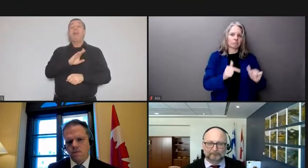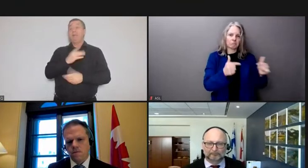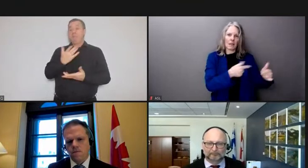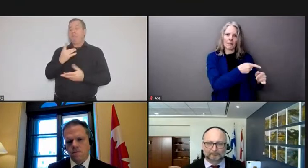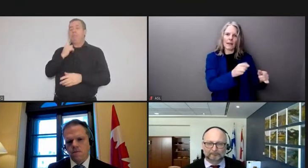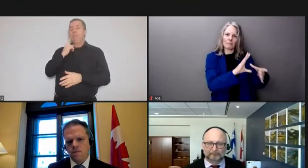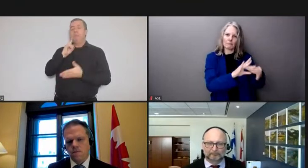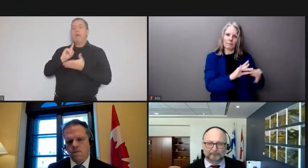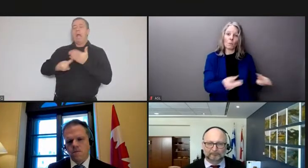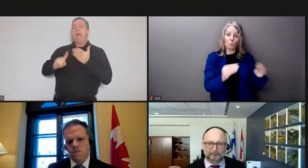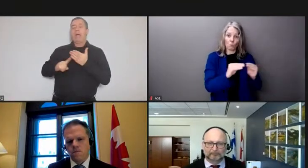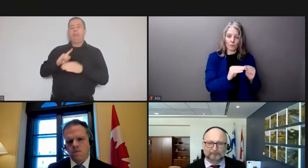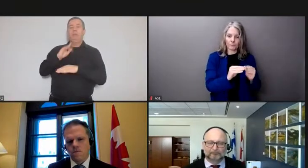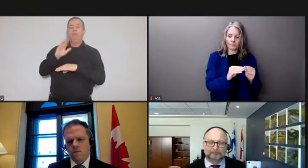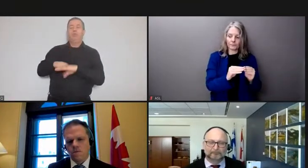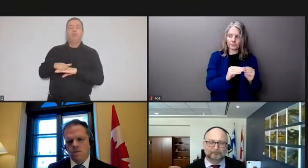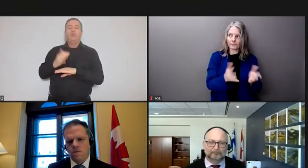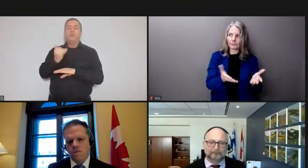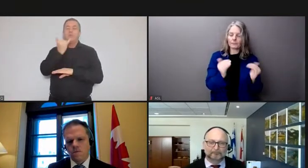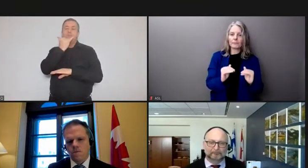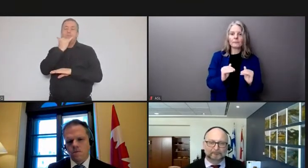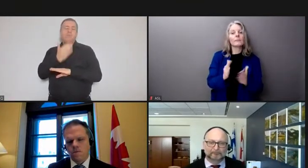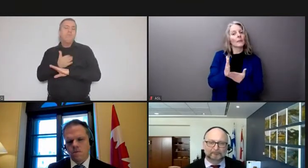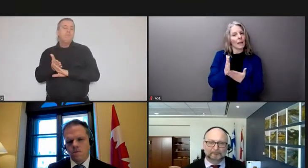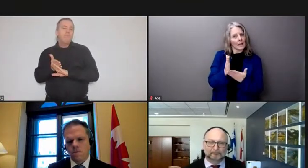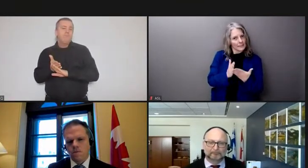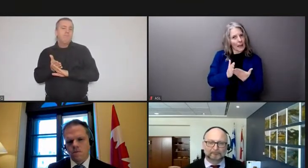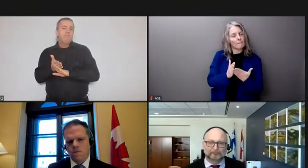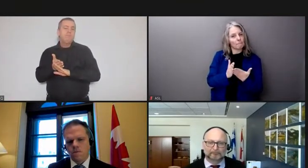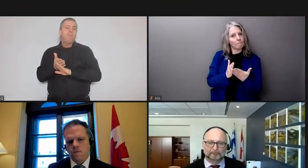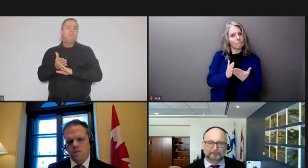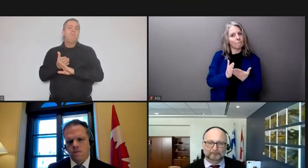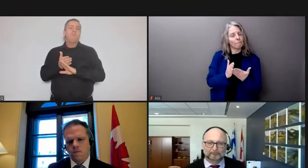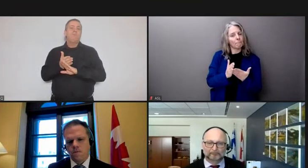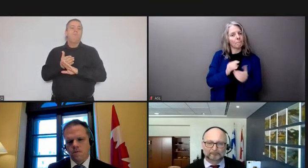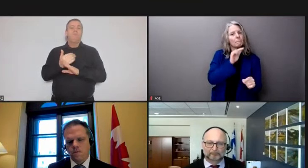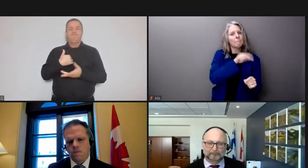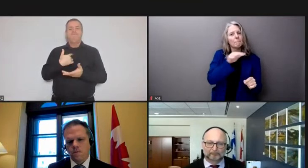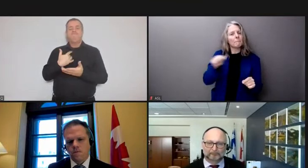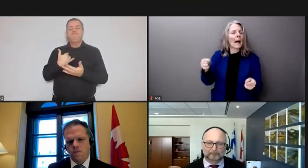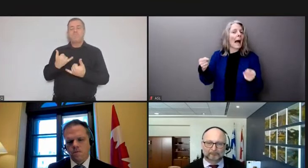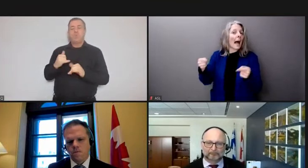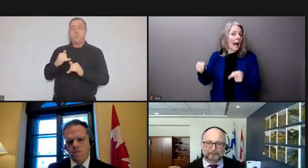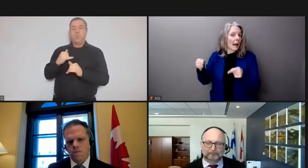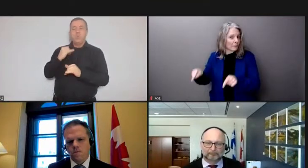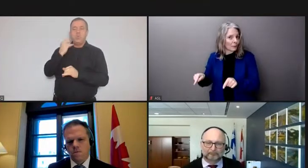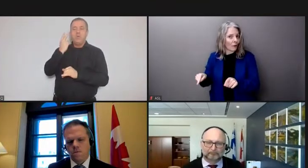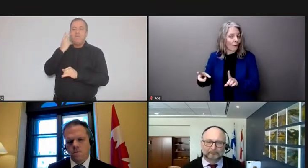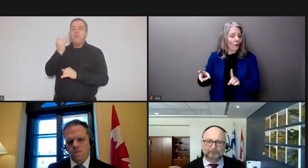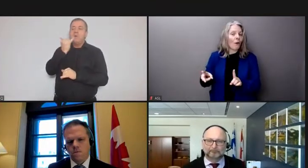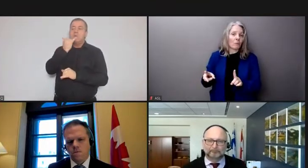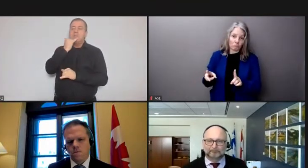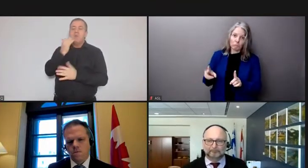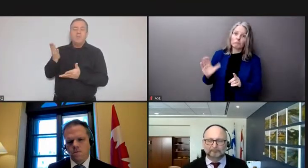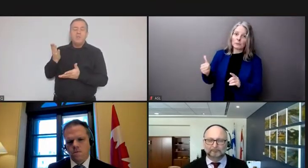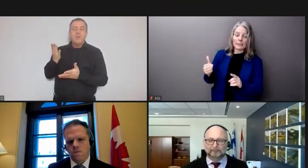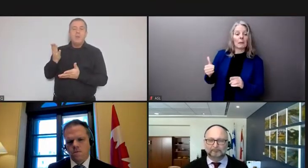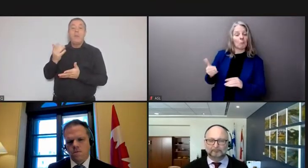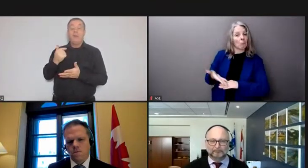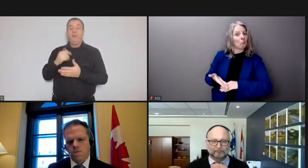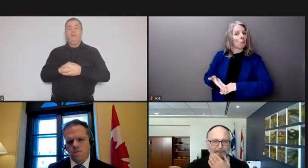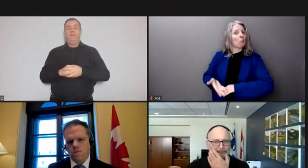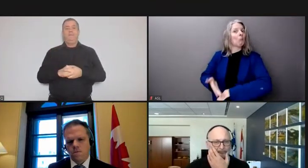in sum law enforcement actions are resulting in significant progress in ending the illegal